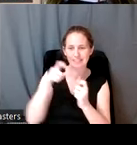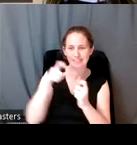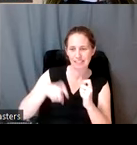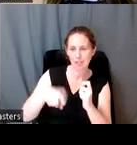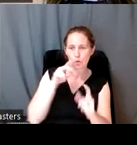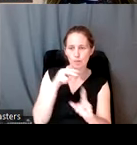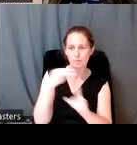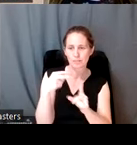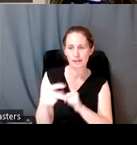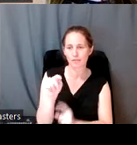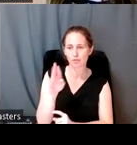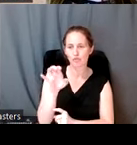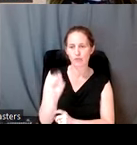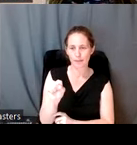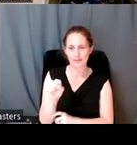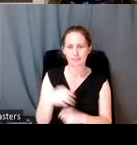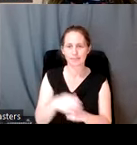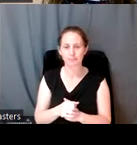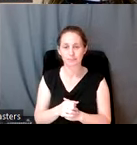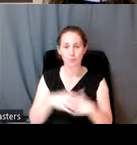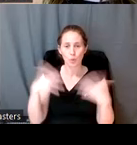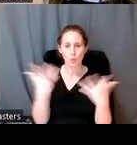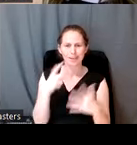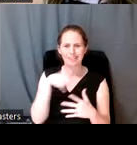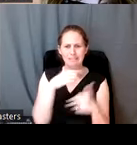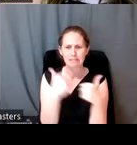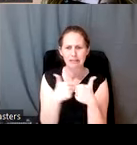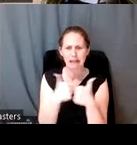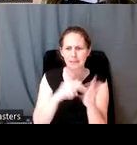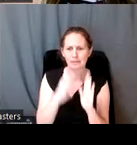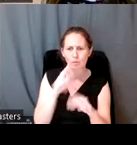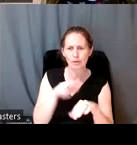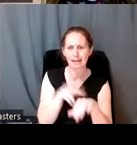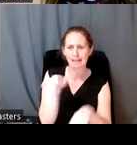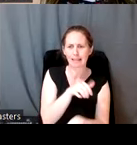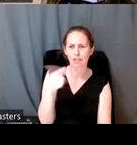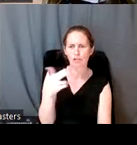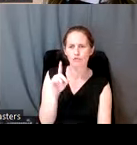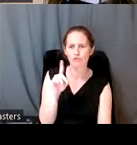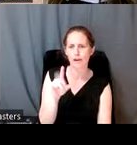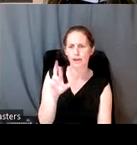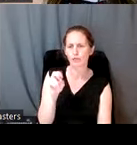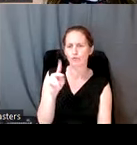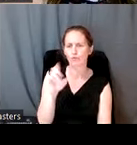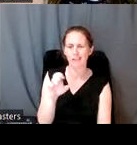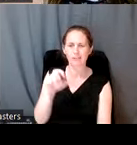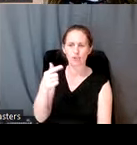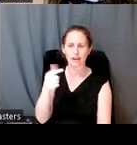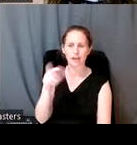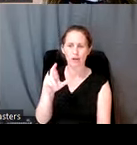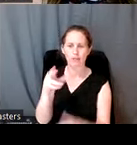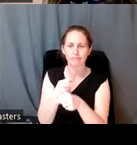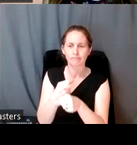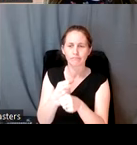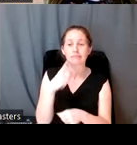perspectives of tribes. So what do these challenges mean for a nation like Grand Ronde and its historic preservation office?